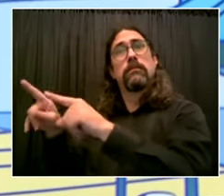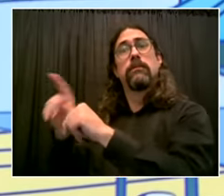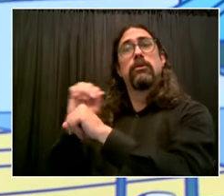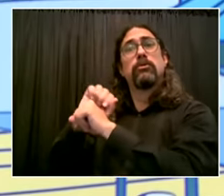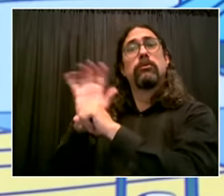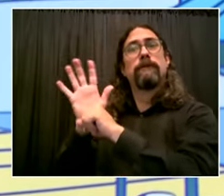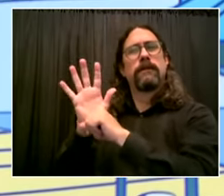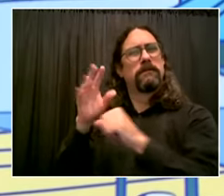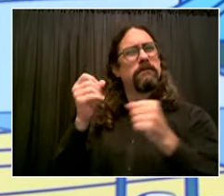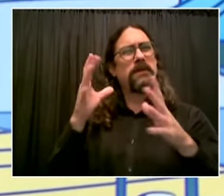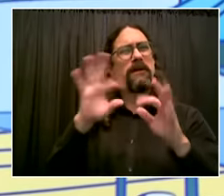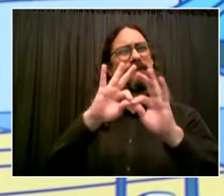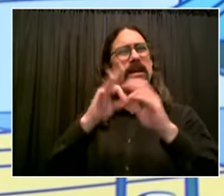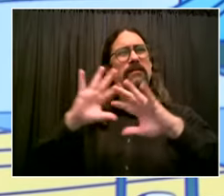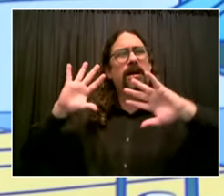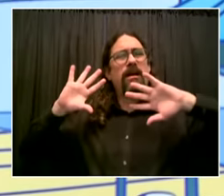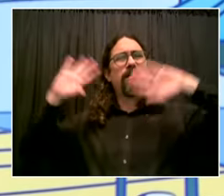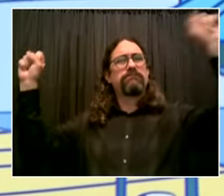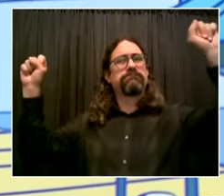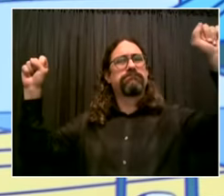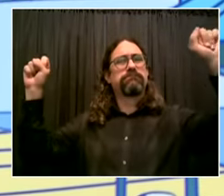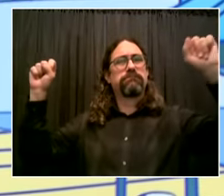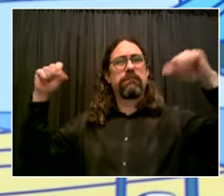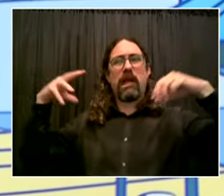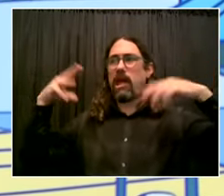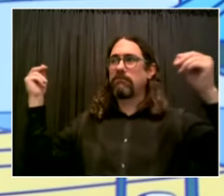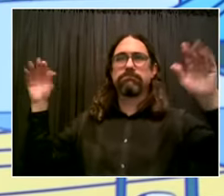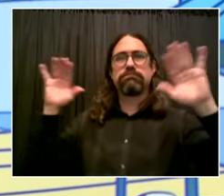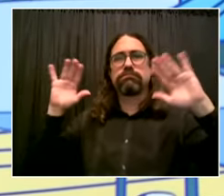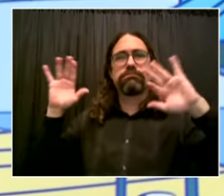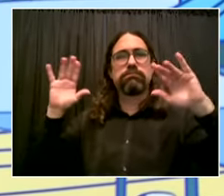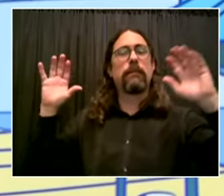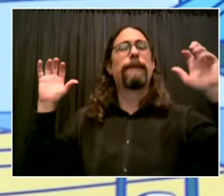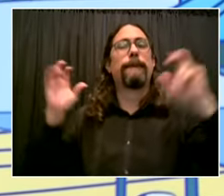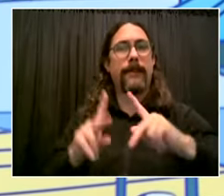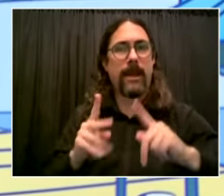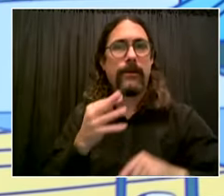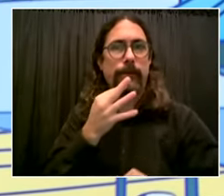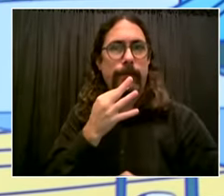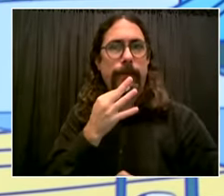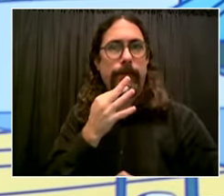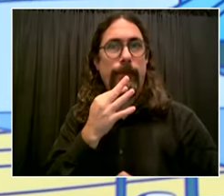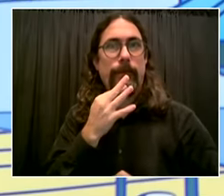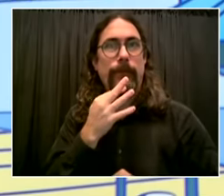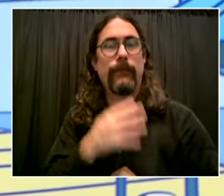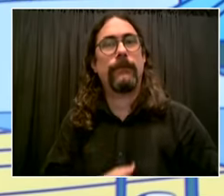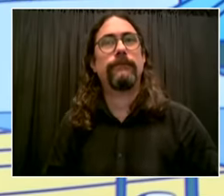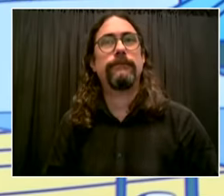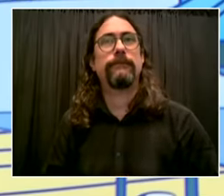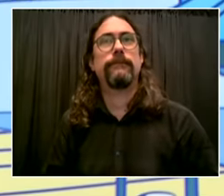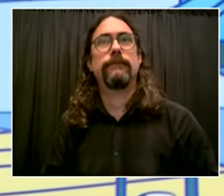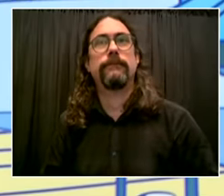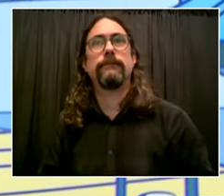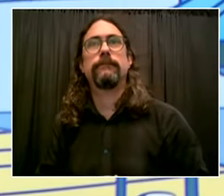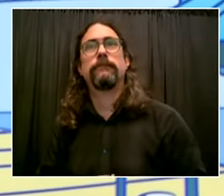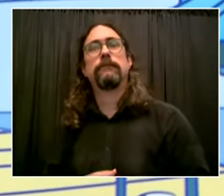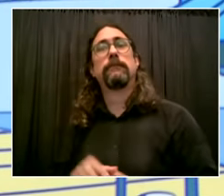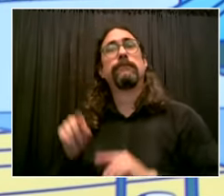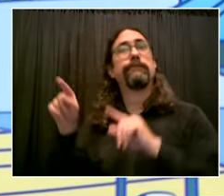in the homelands of their families um a lot of you know families who are new immigrants um